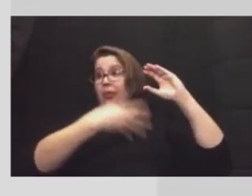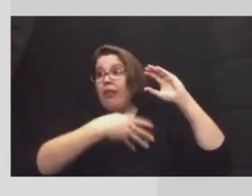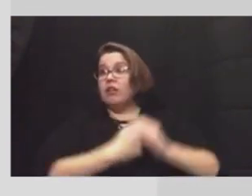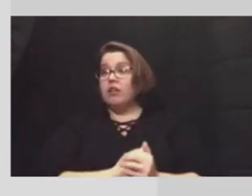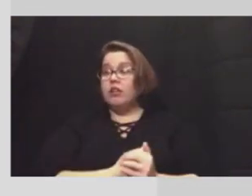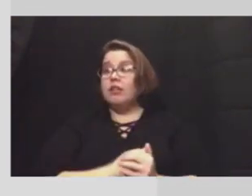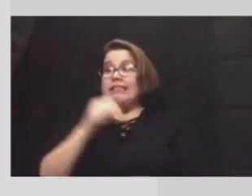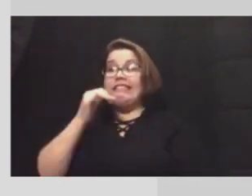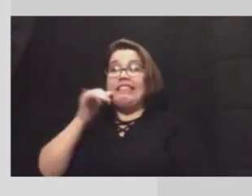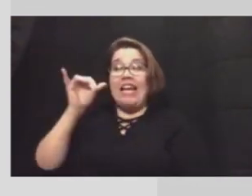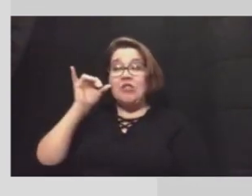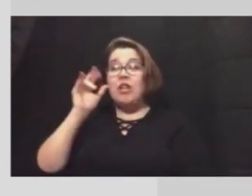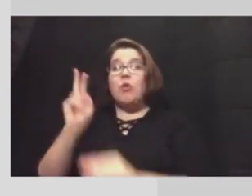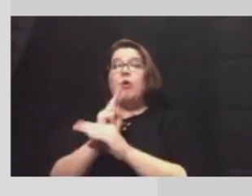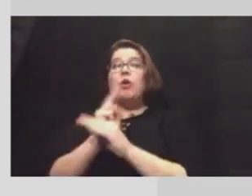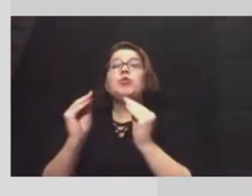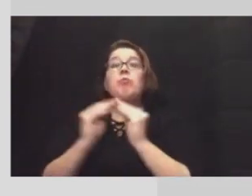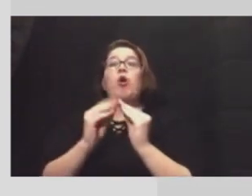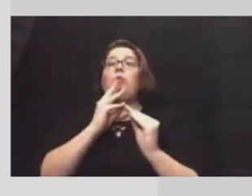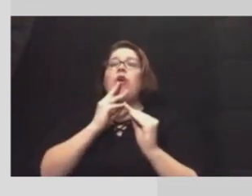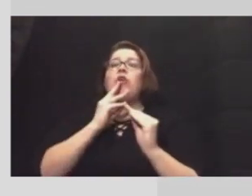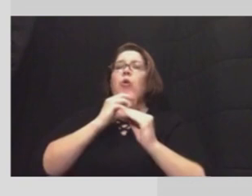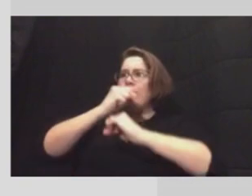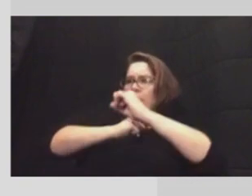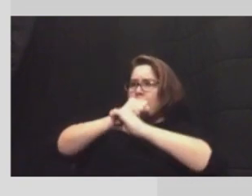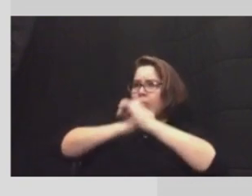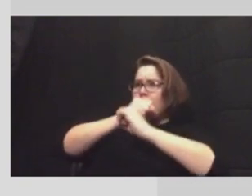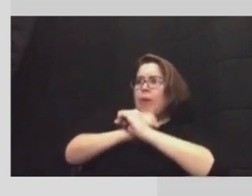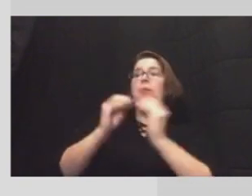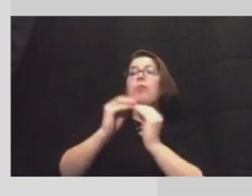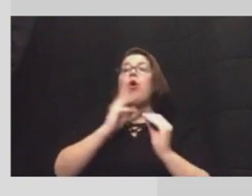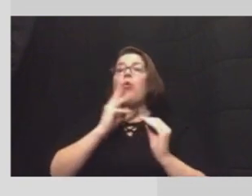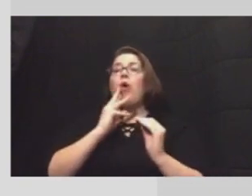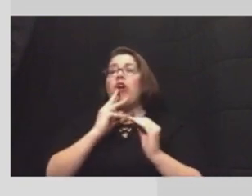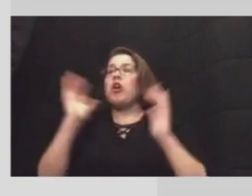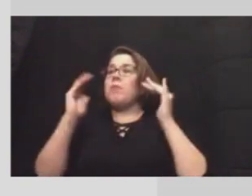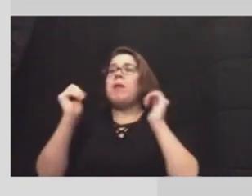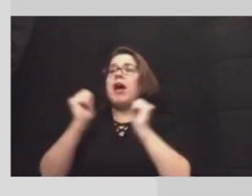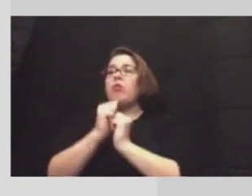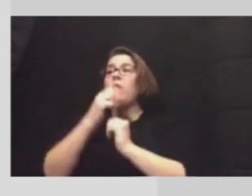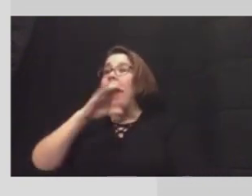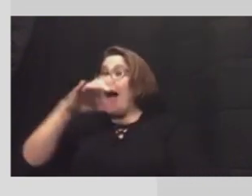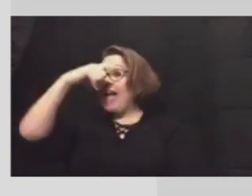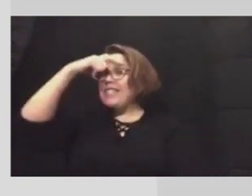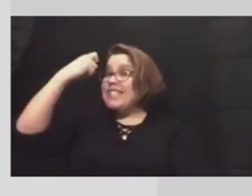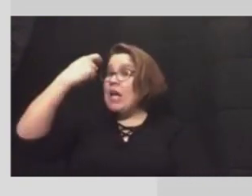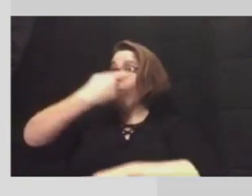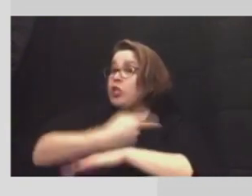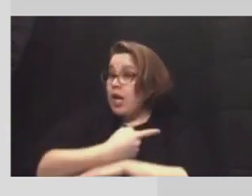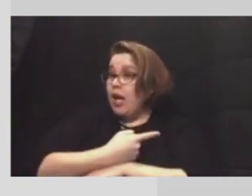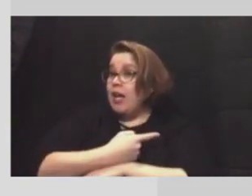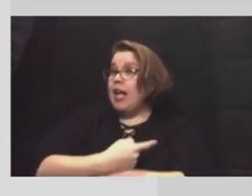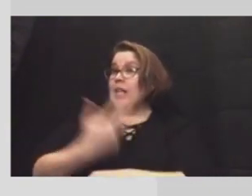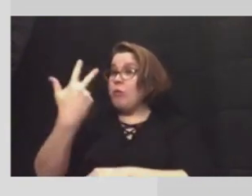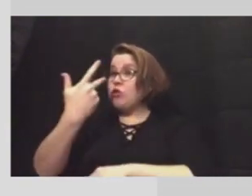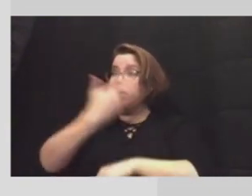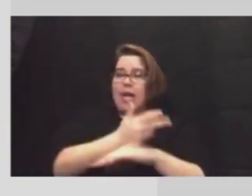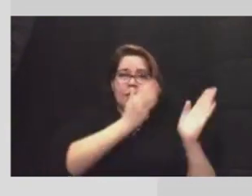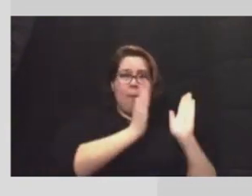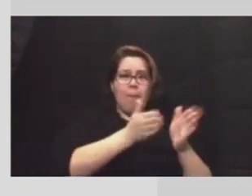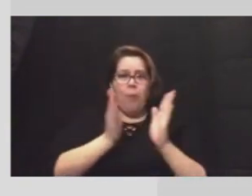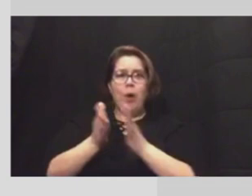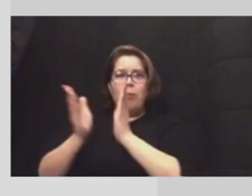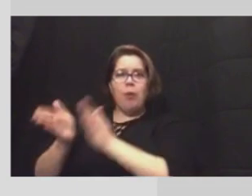Yesterday we used more water we pumped more water than we do on a hot summer day and that was three different days in a row and